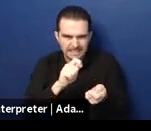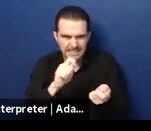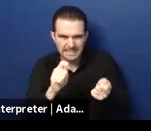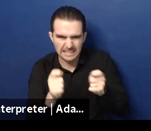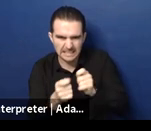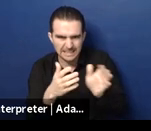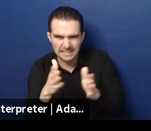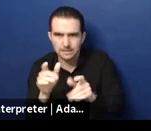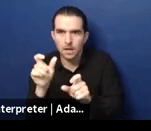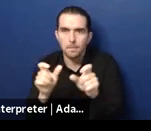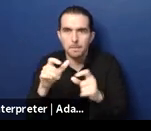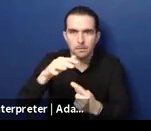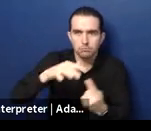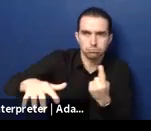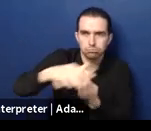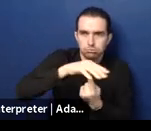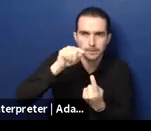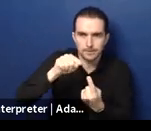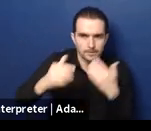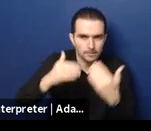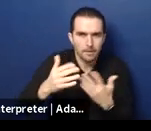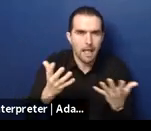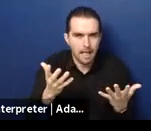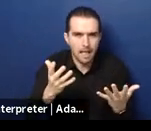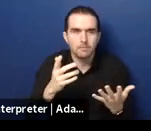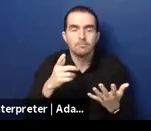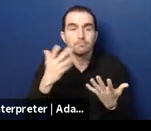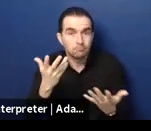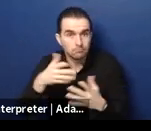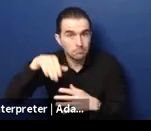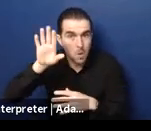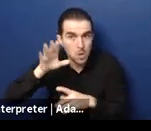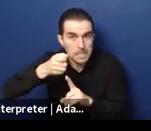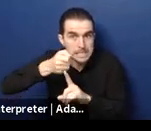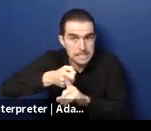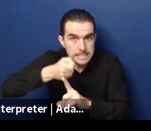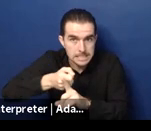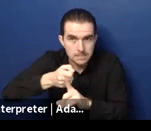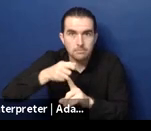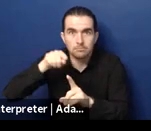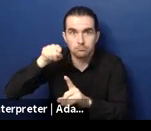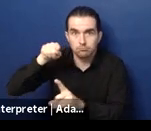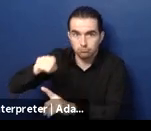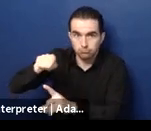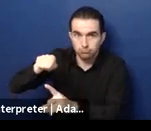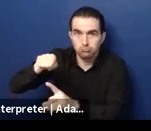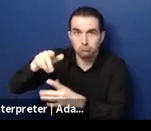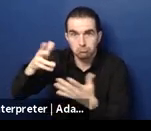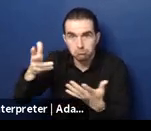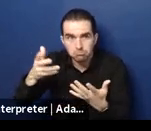in the families, family counseling and support services, community-based services,